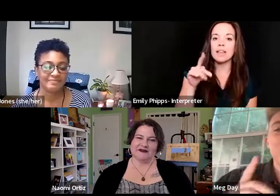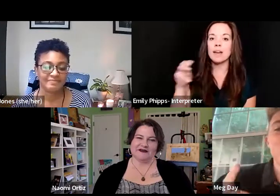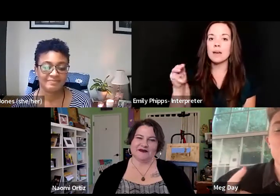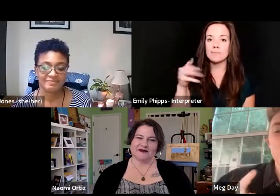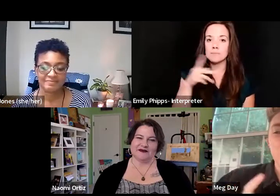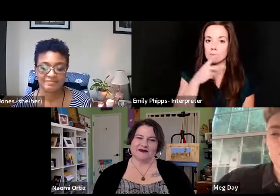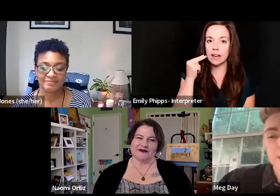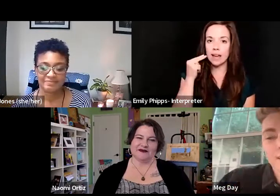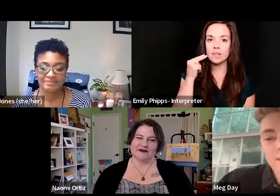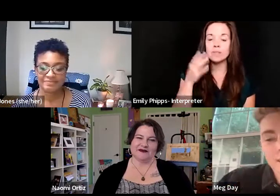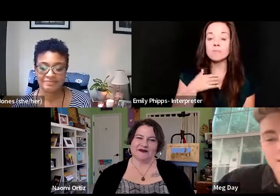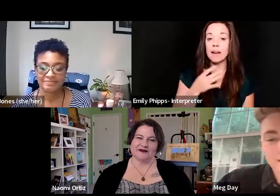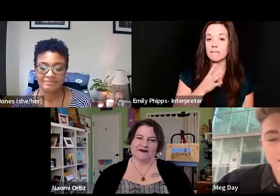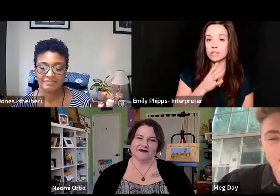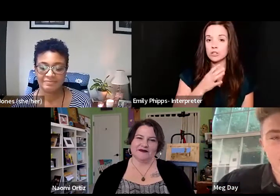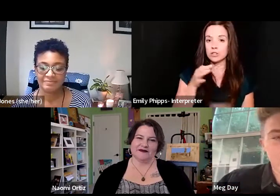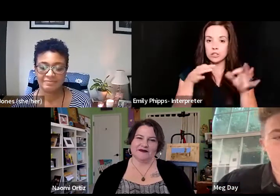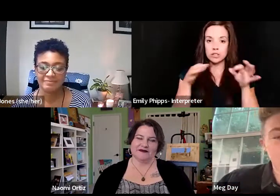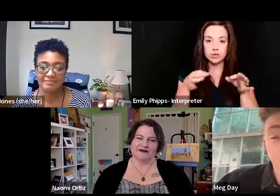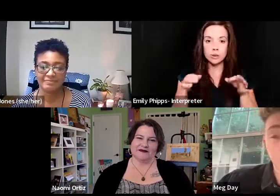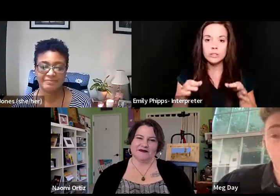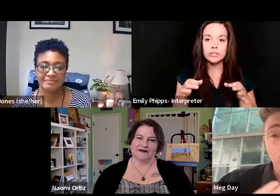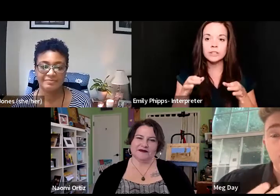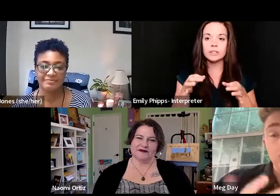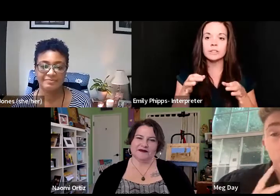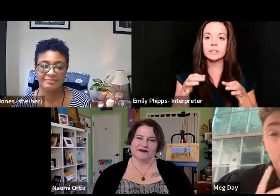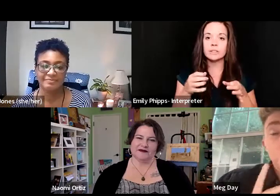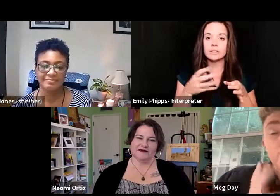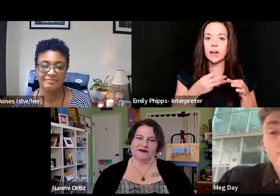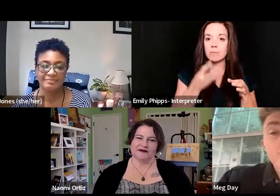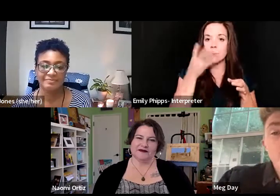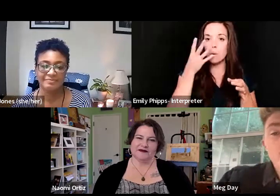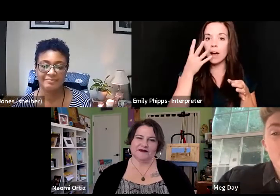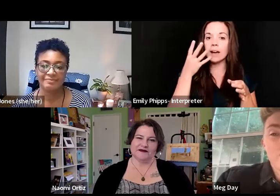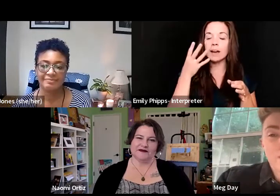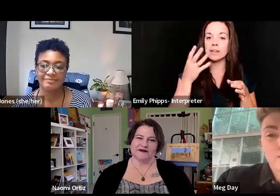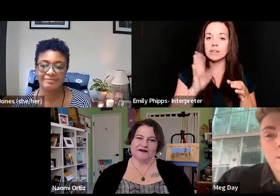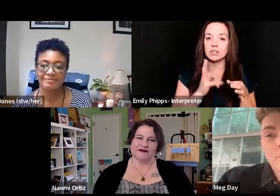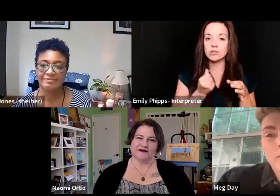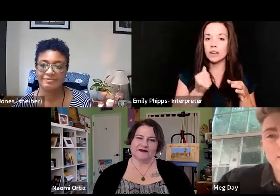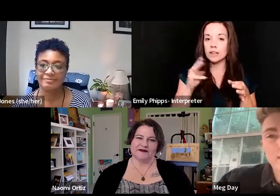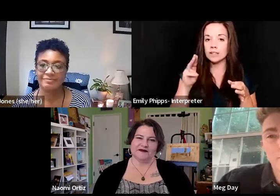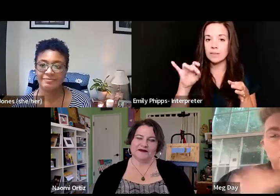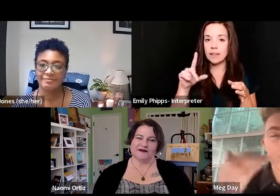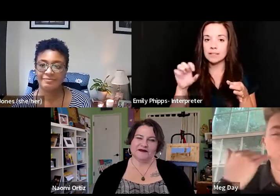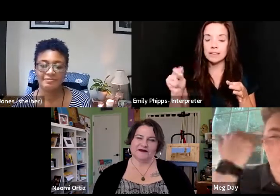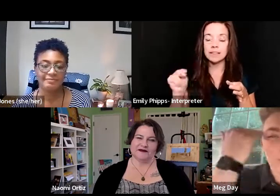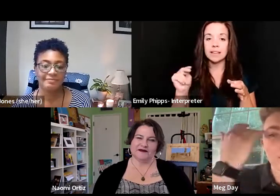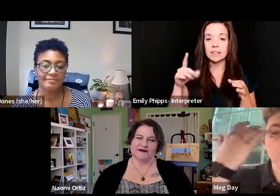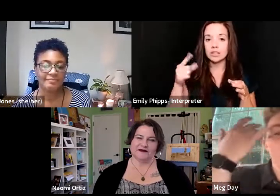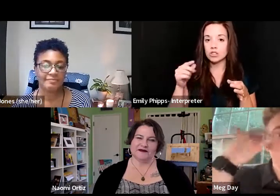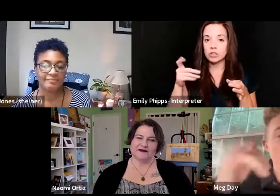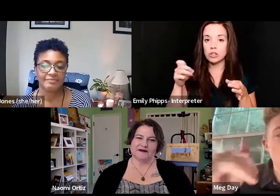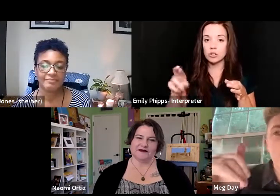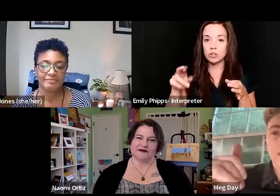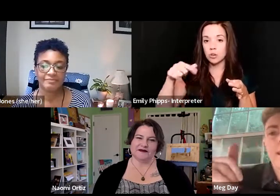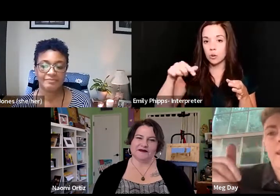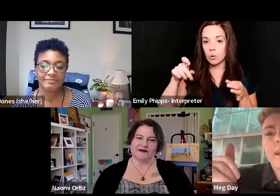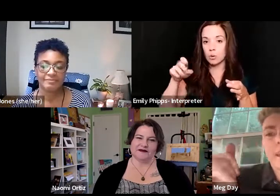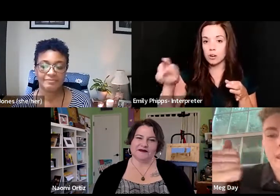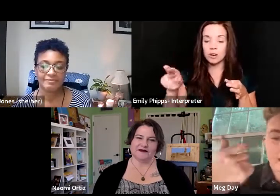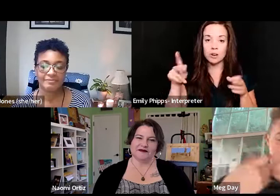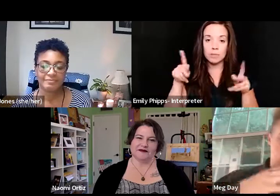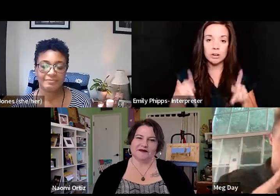My visual description is I'm a white trans masculine genderqueer person with short blonde